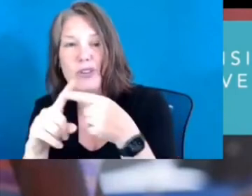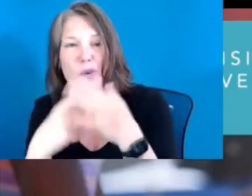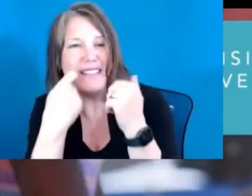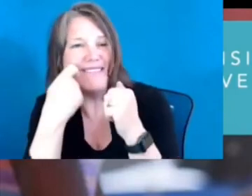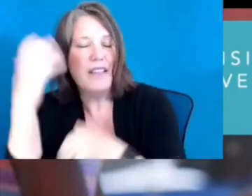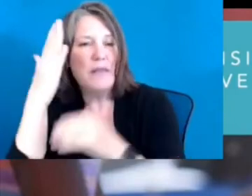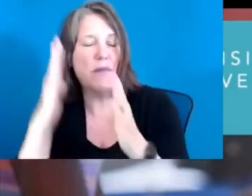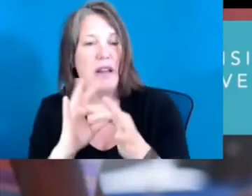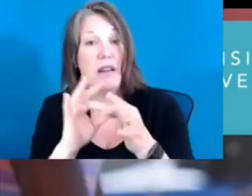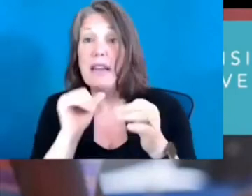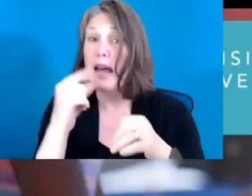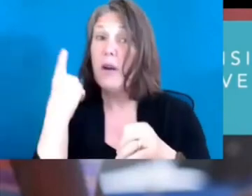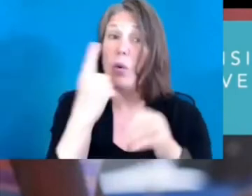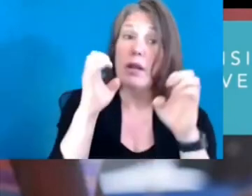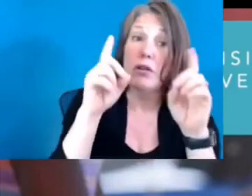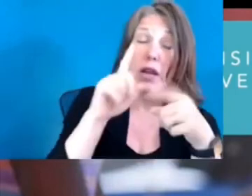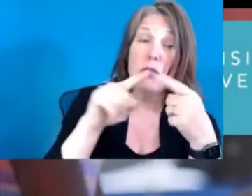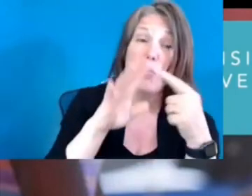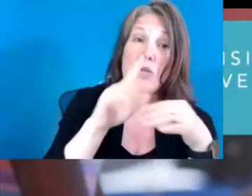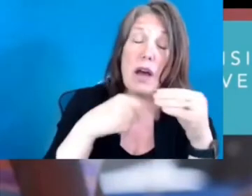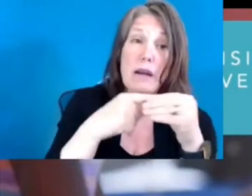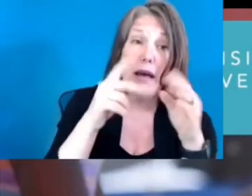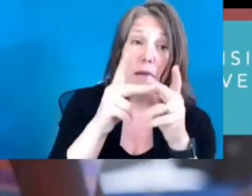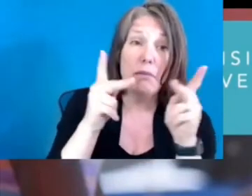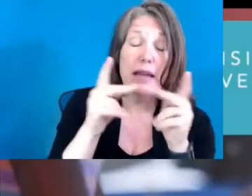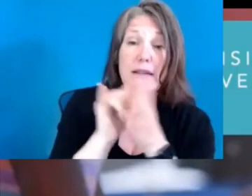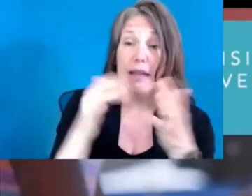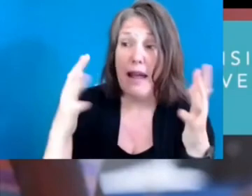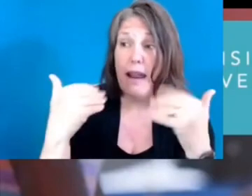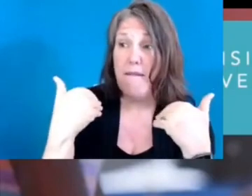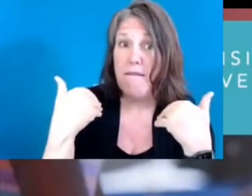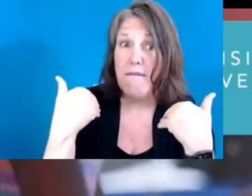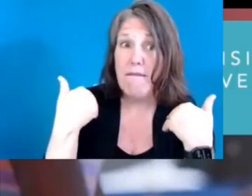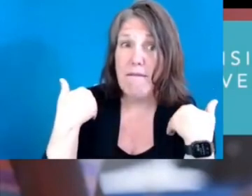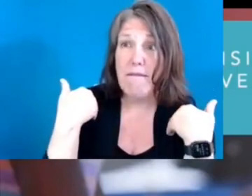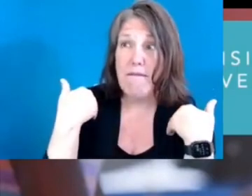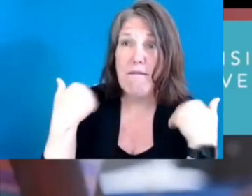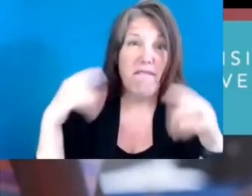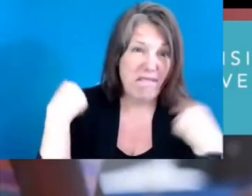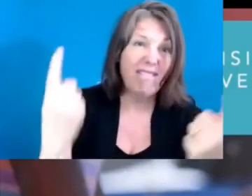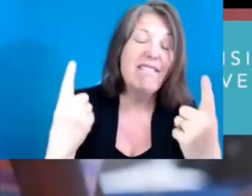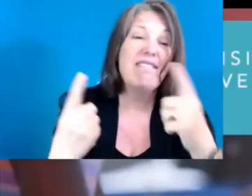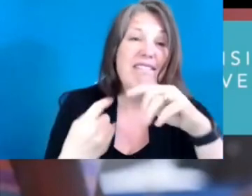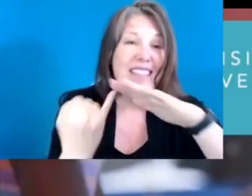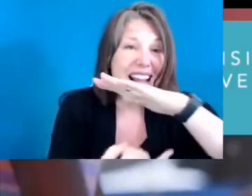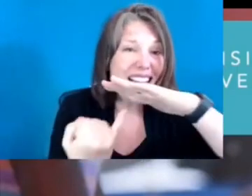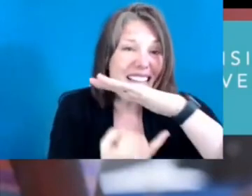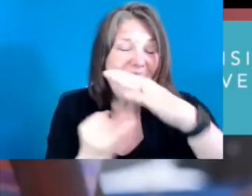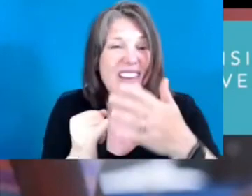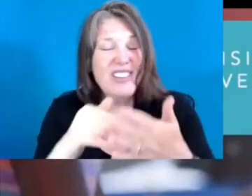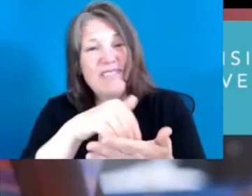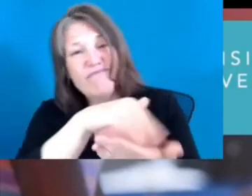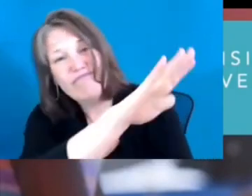terms of it's not just education when you're talking about talking about places that have been so isolated, disinvested in,